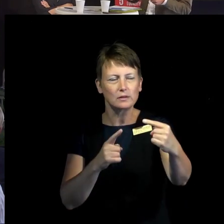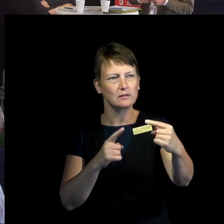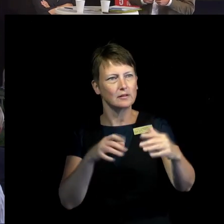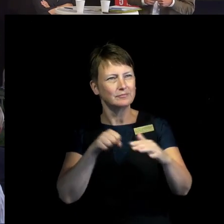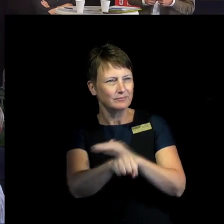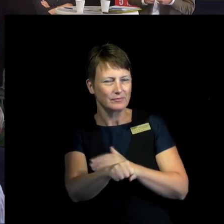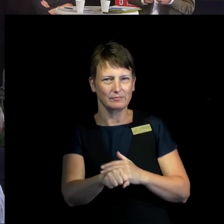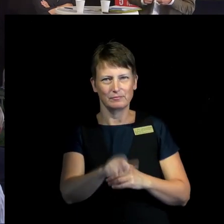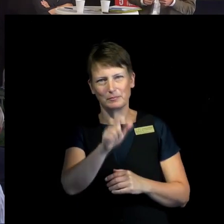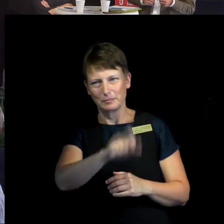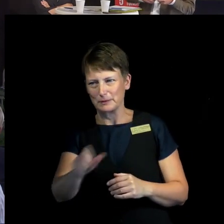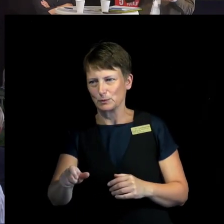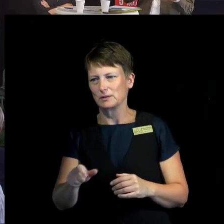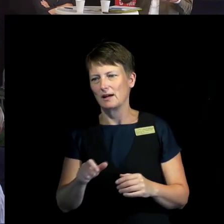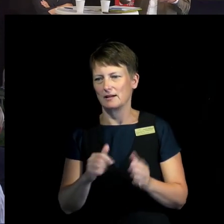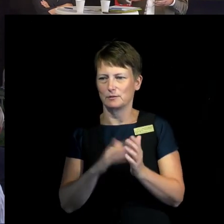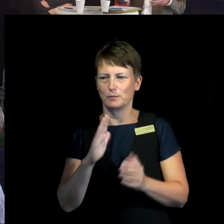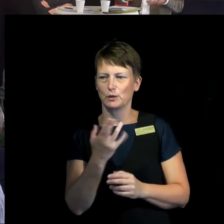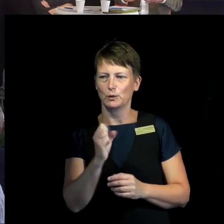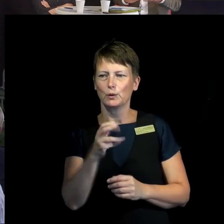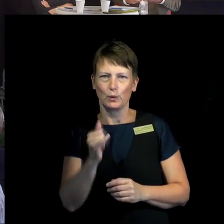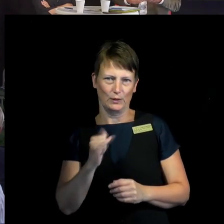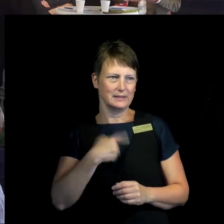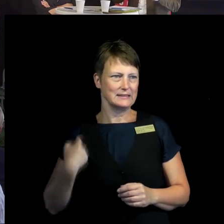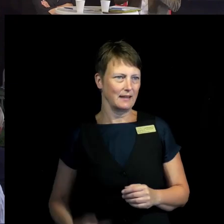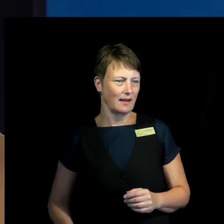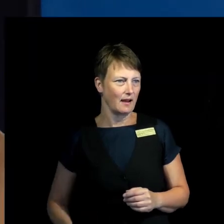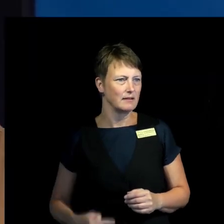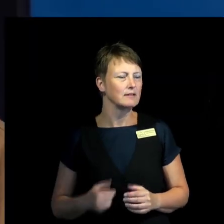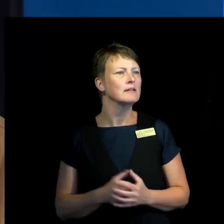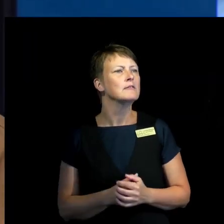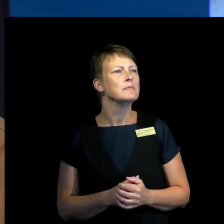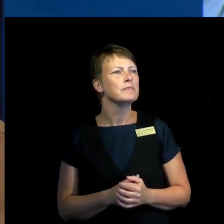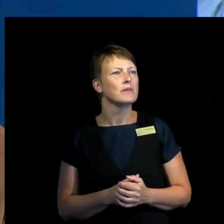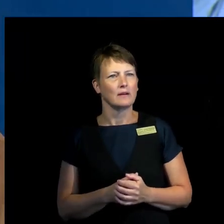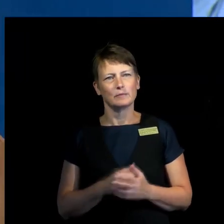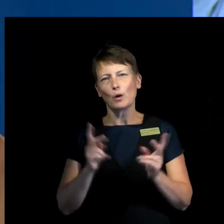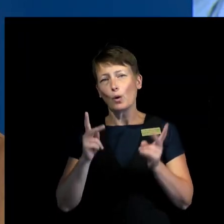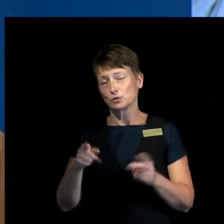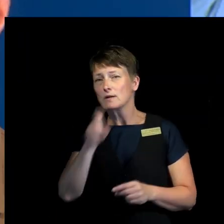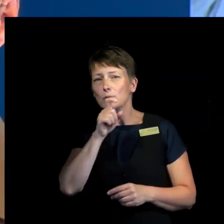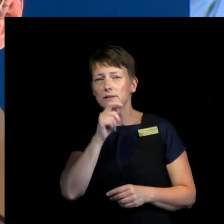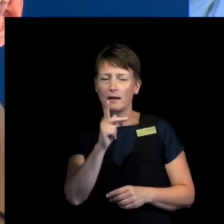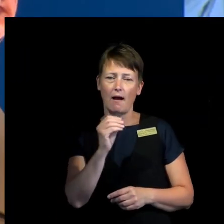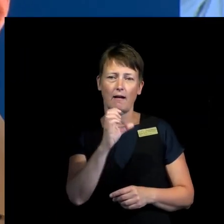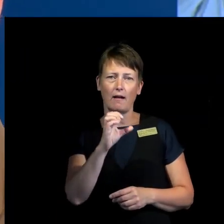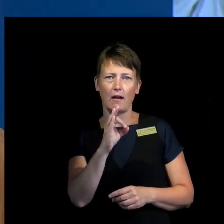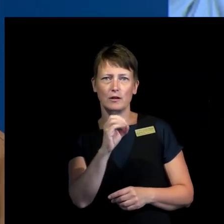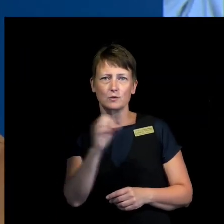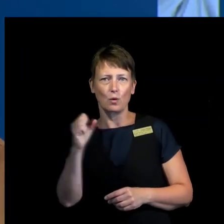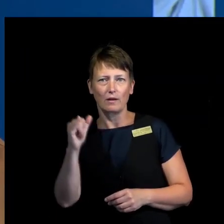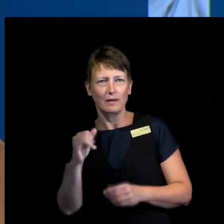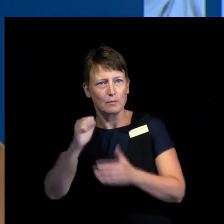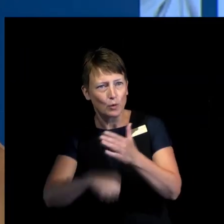Xinjiang province. He's not willing to launch investigations into the Khashoggi murder, into the chemical attacks in